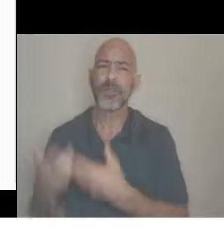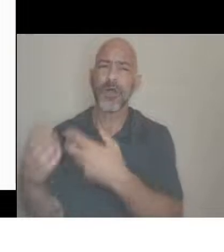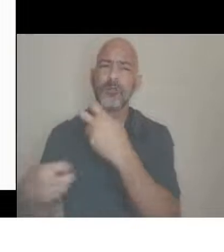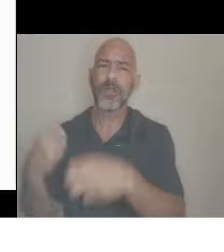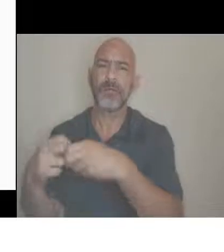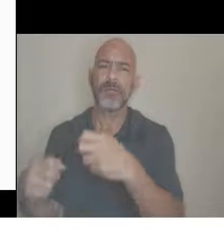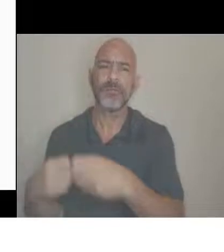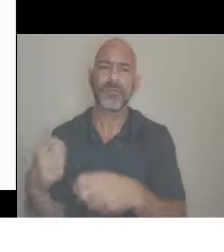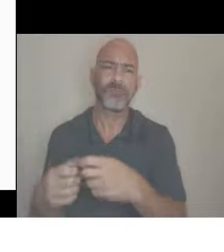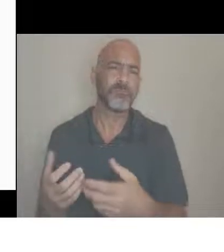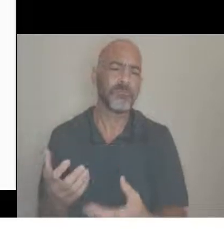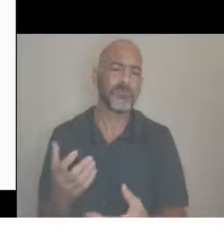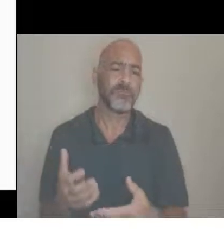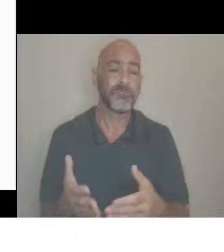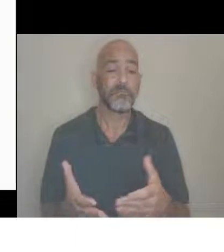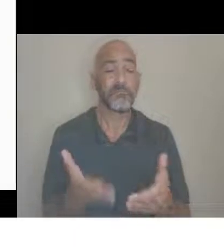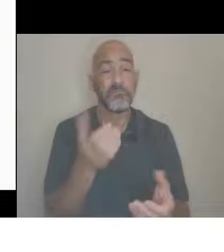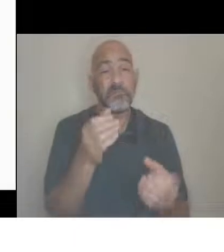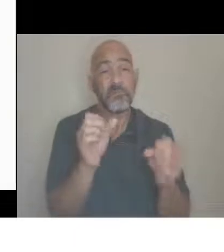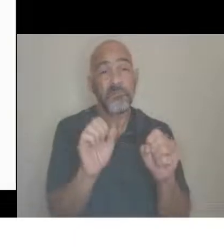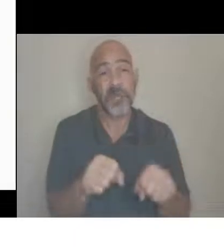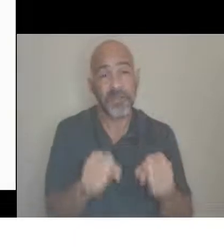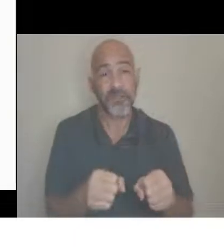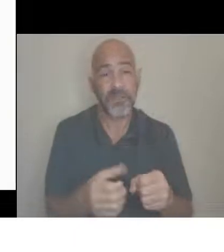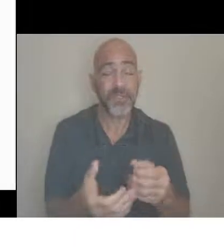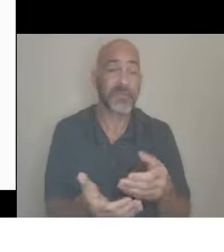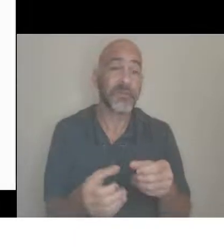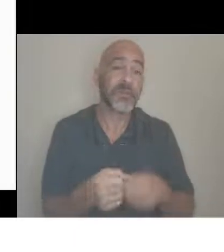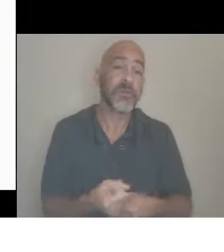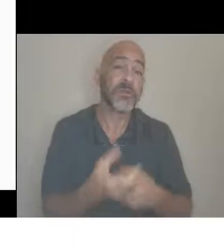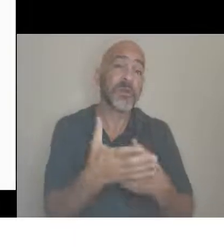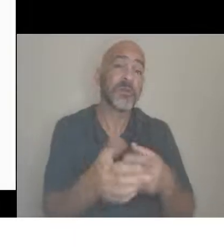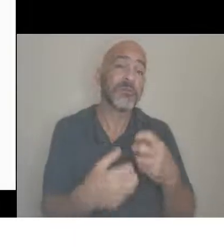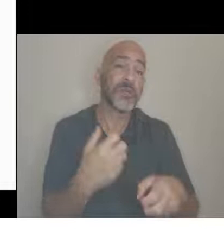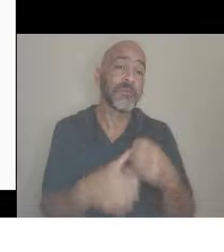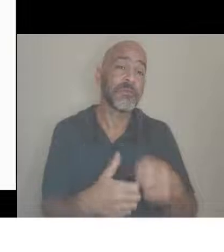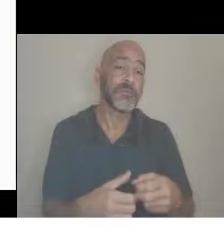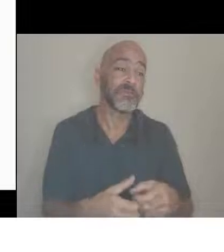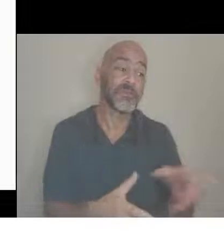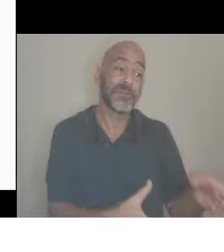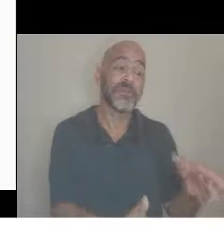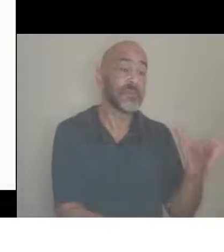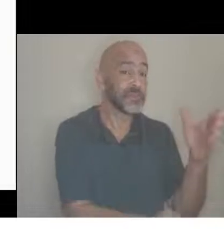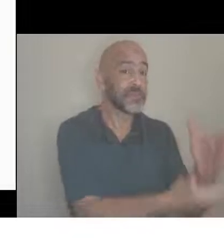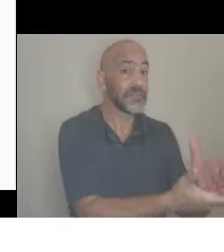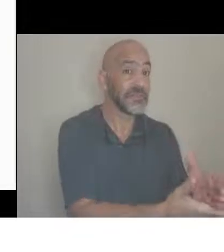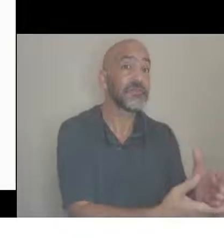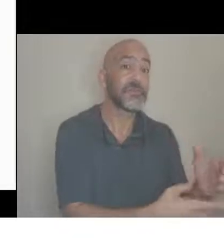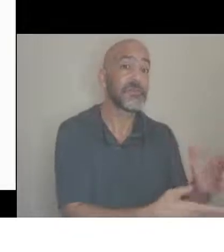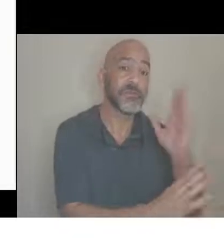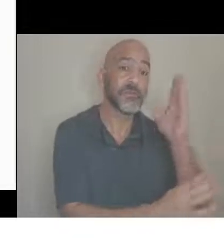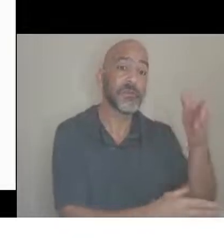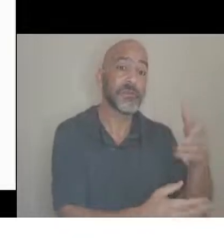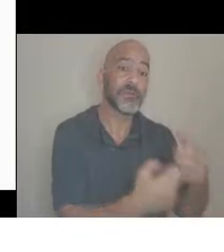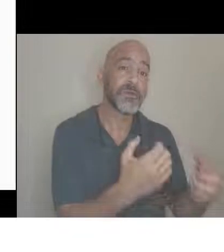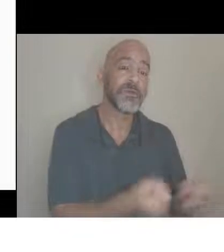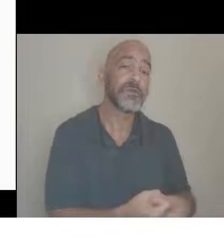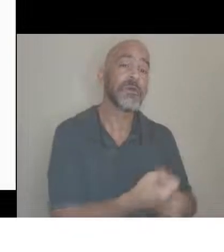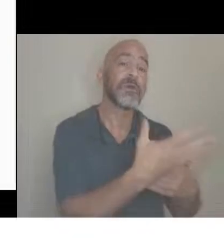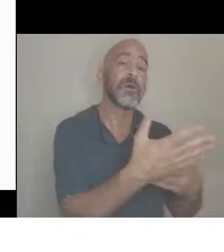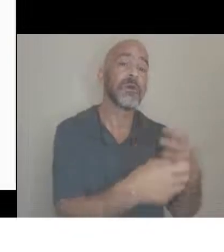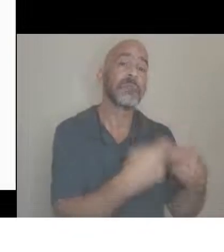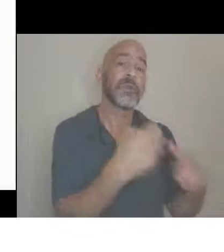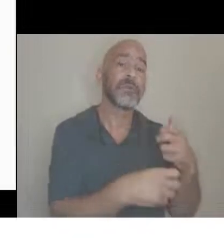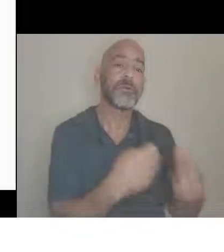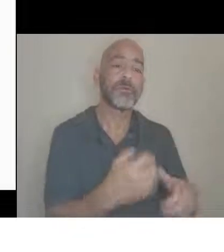that might cause problems. That doesn't necessarily mean use this word or don't, but these are things to think about